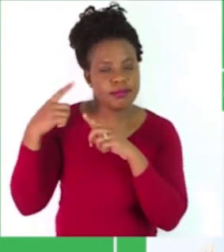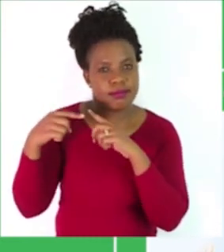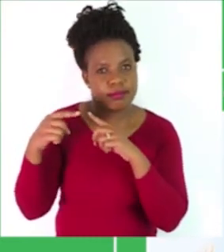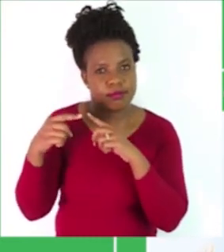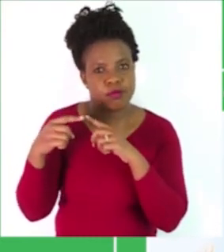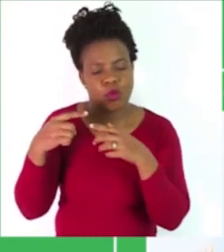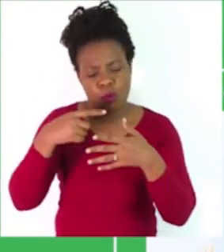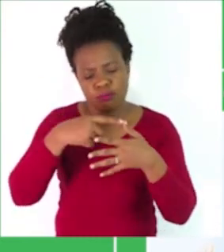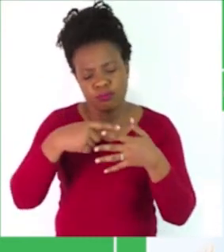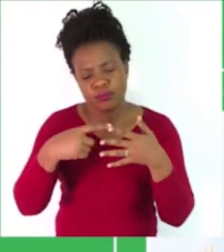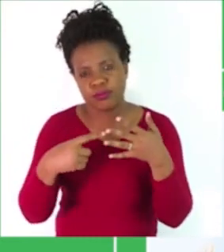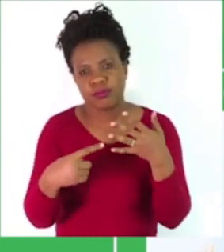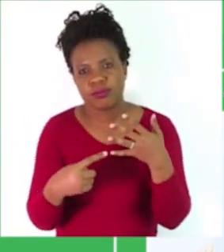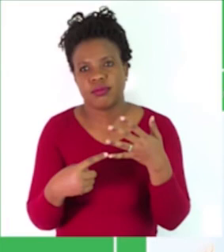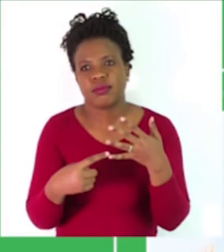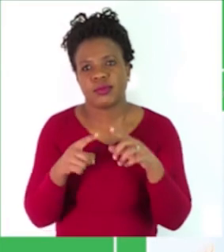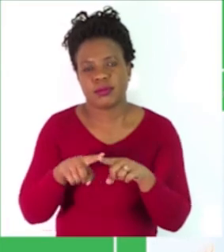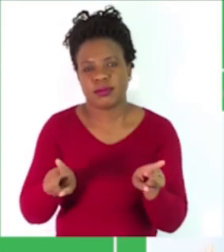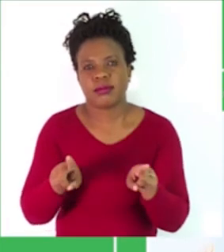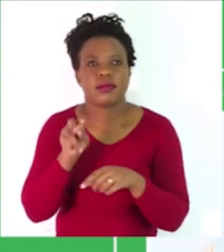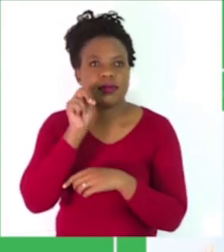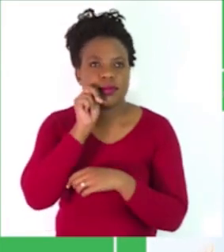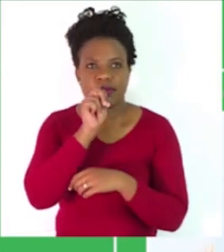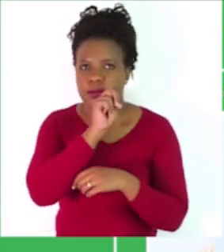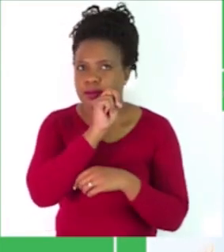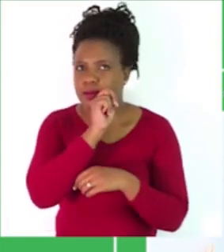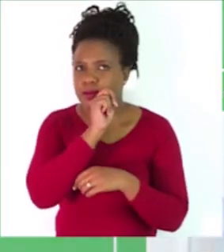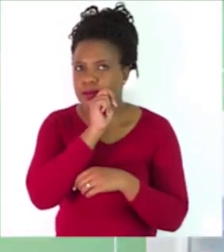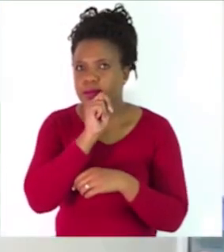to be a summation of our nouns.